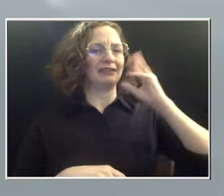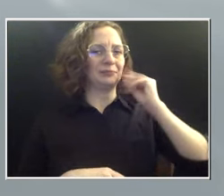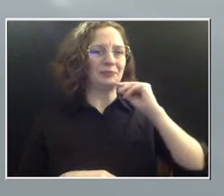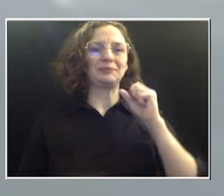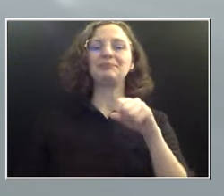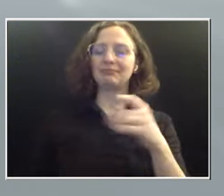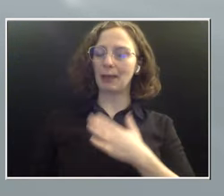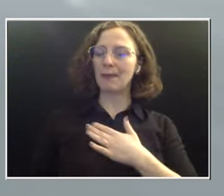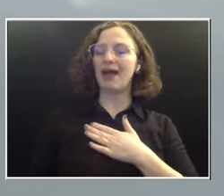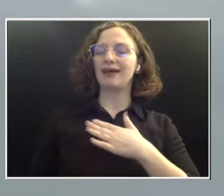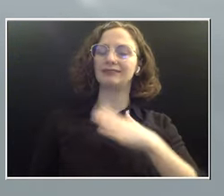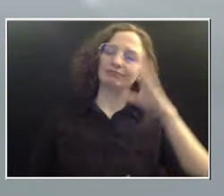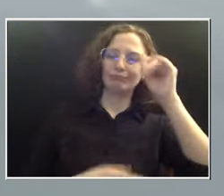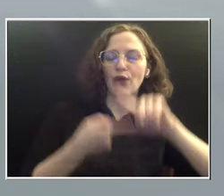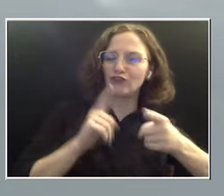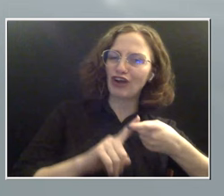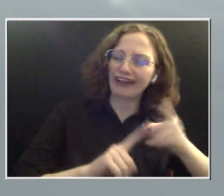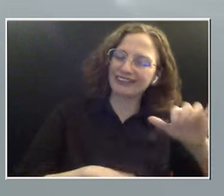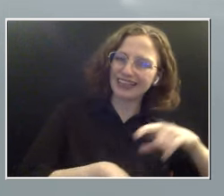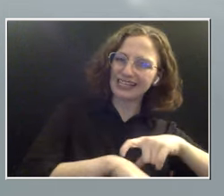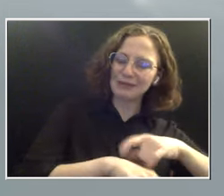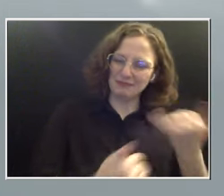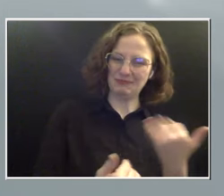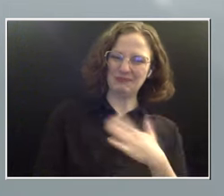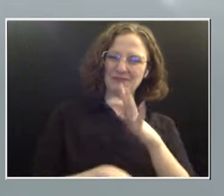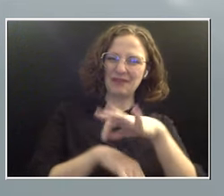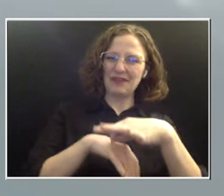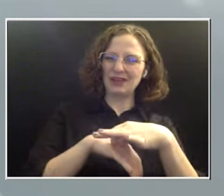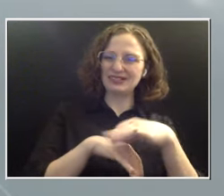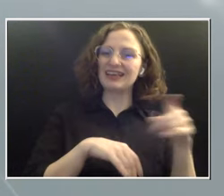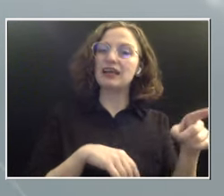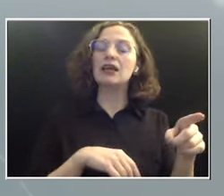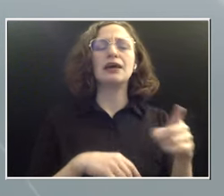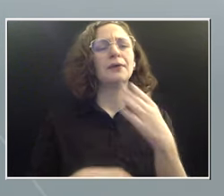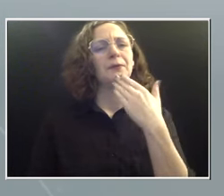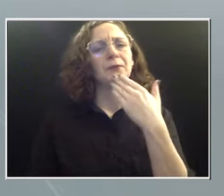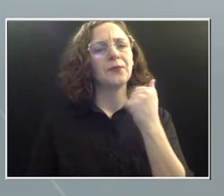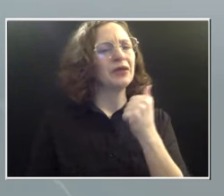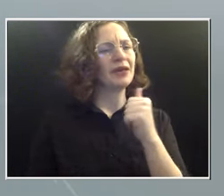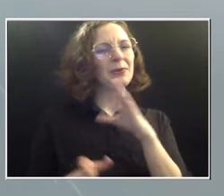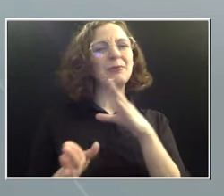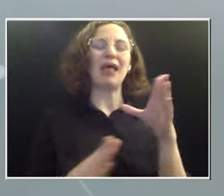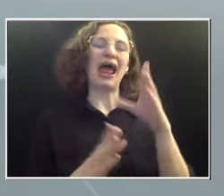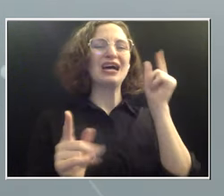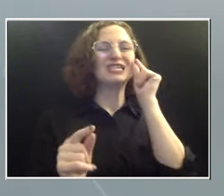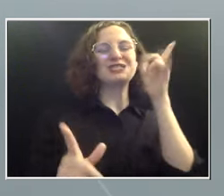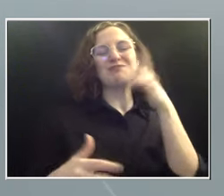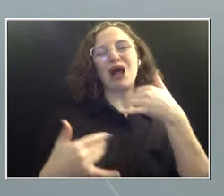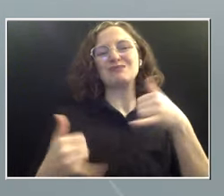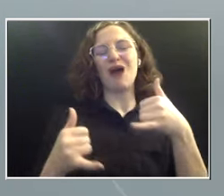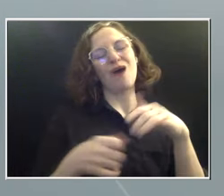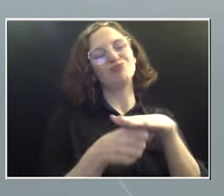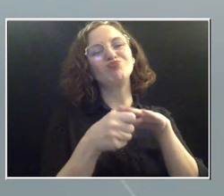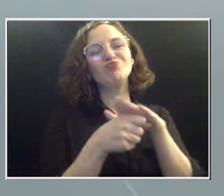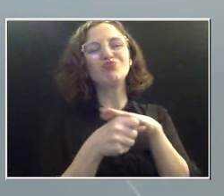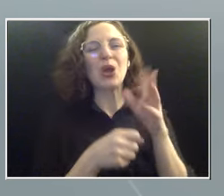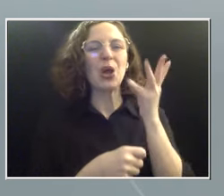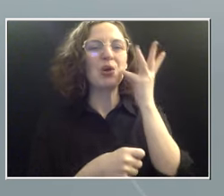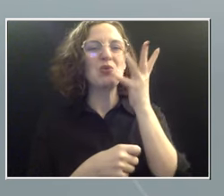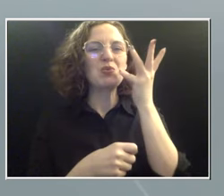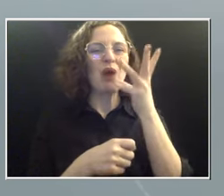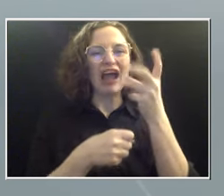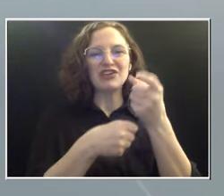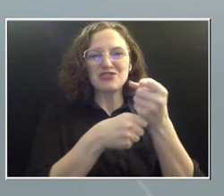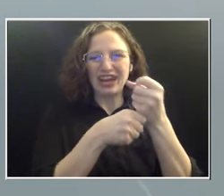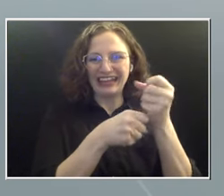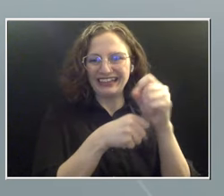was so sweet, and he planned a small surprise party at a local winery, and it was just a good time to hang out with all